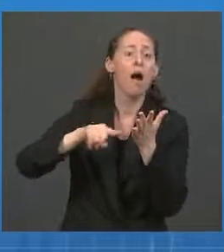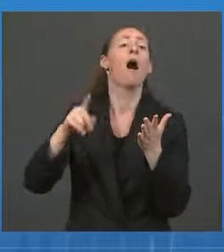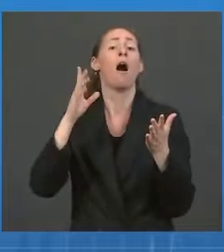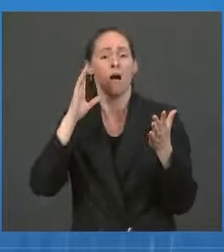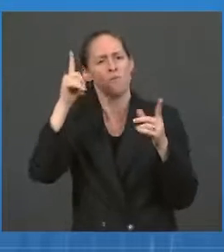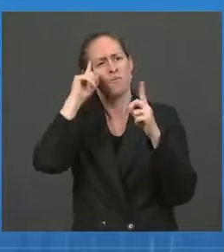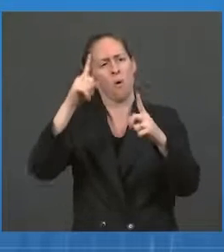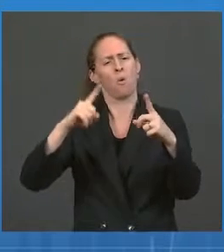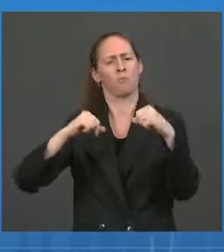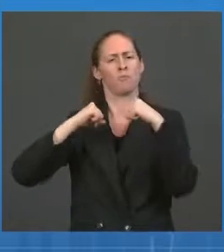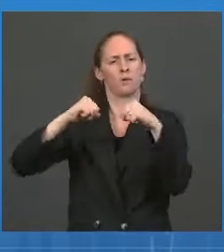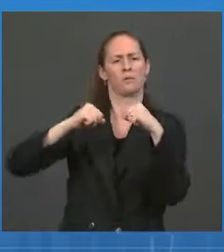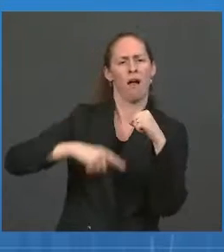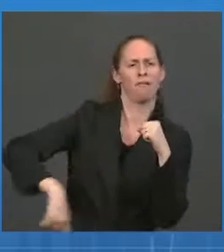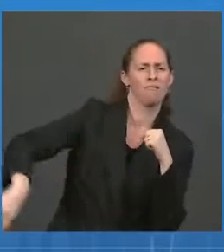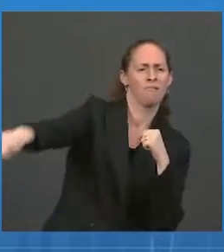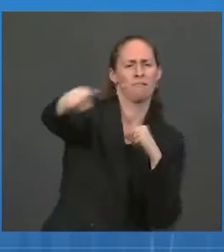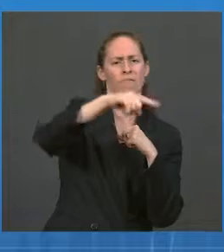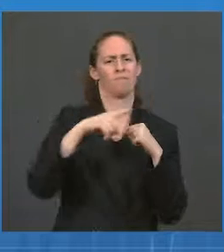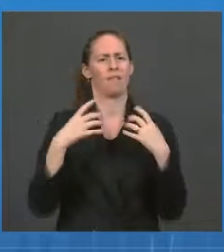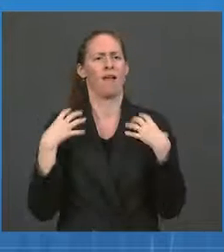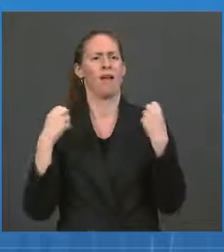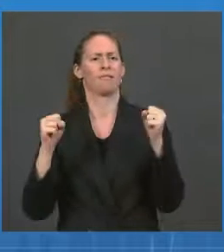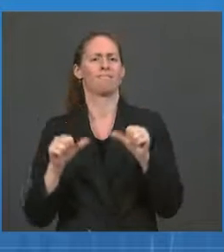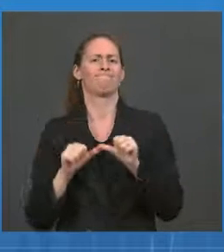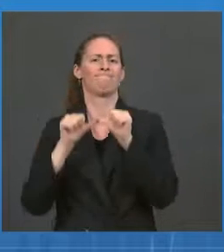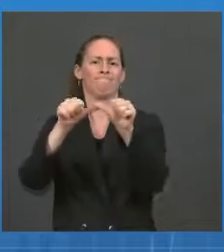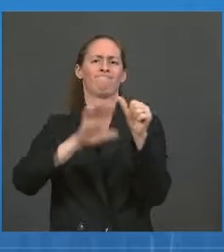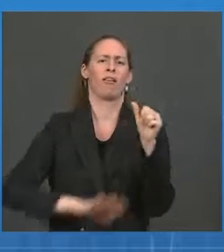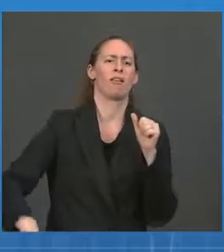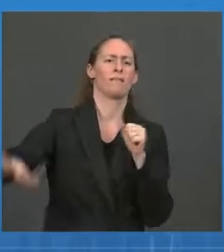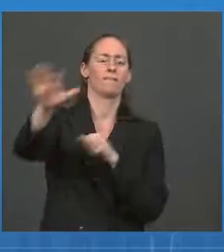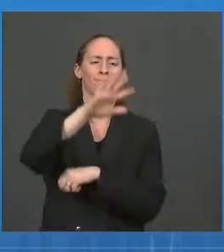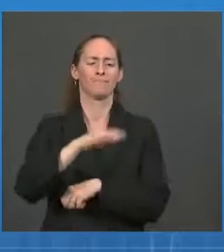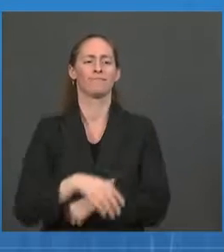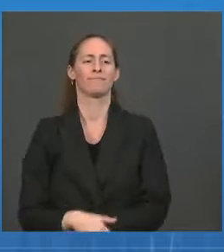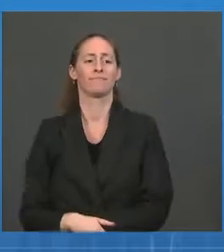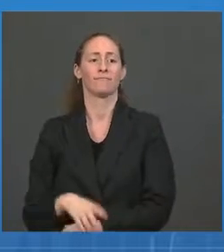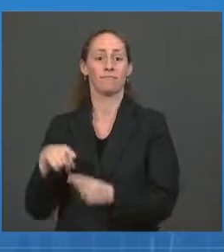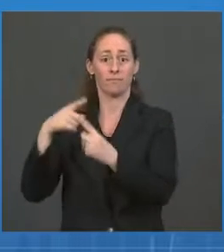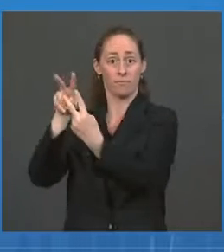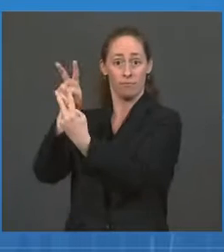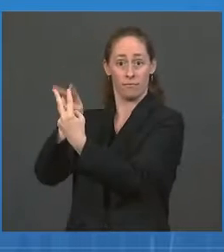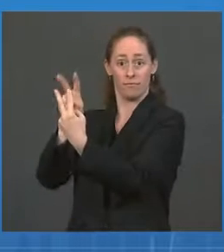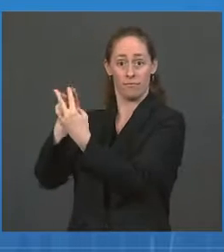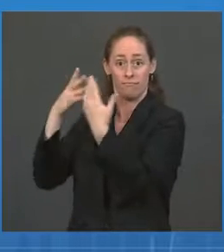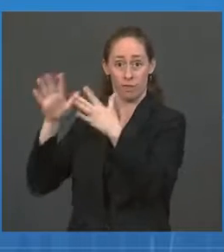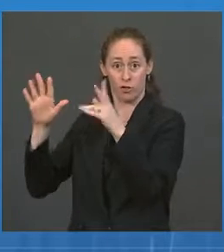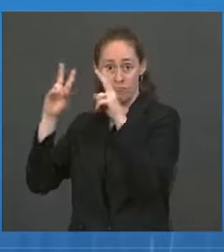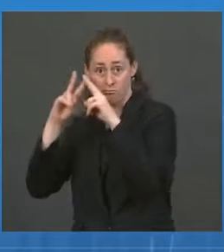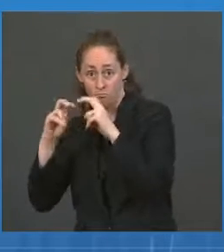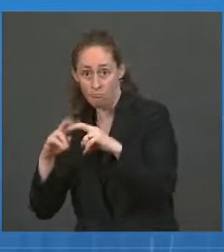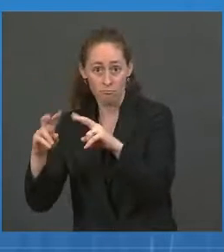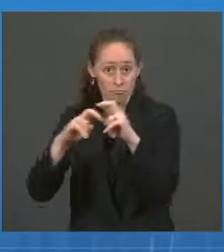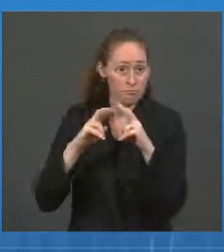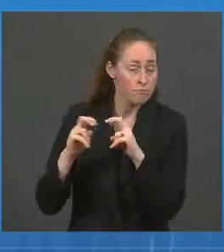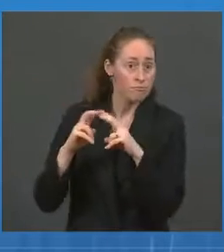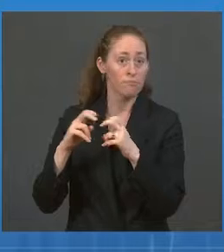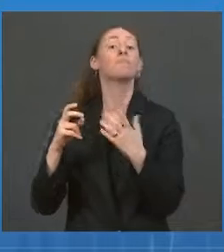the public. As soon as the FDA and CDC complete their evaluations, we will be ready to move forward accordingly.